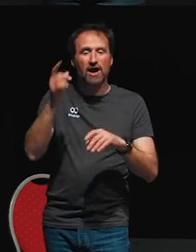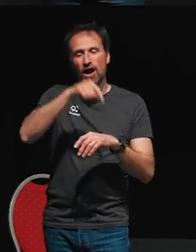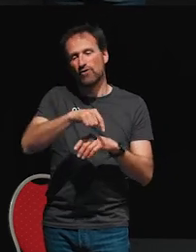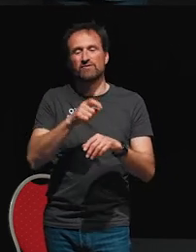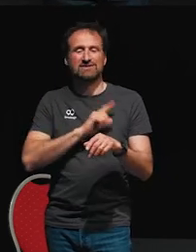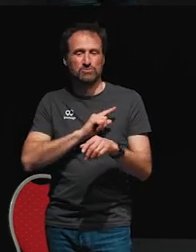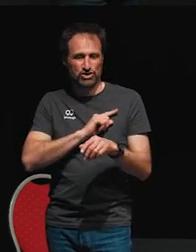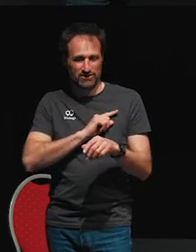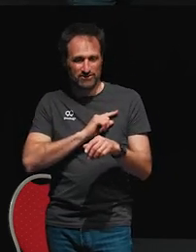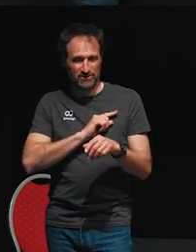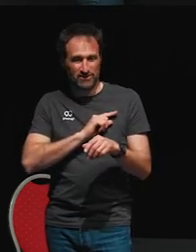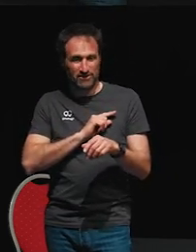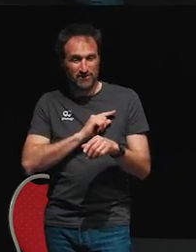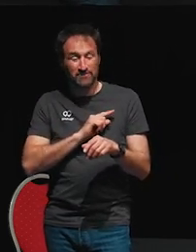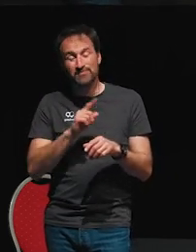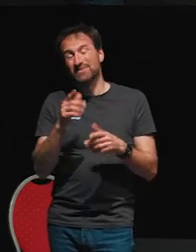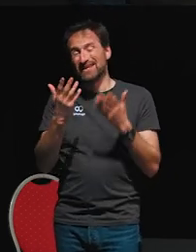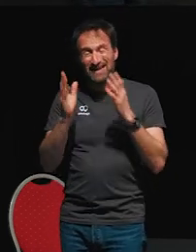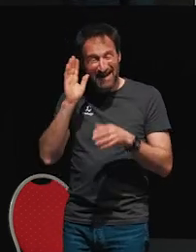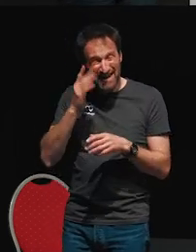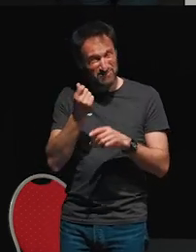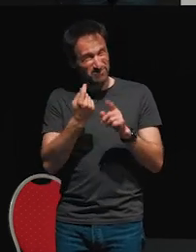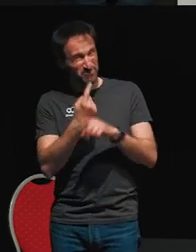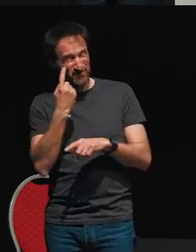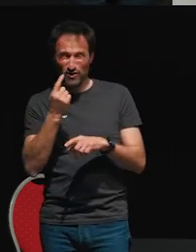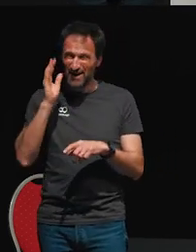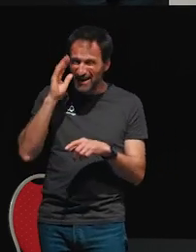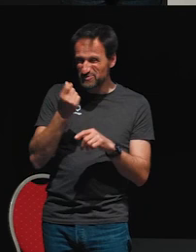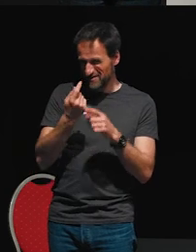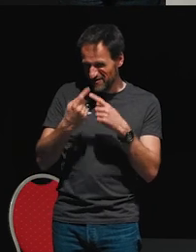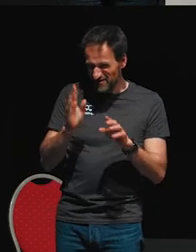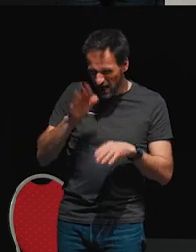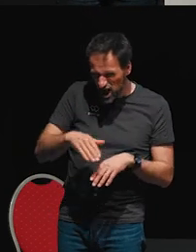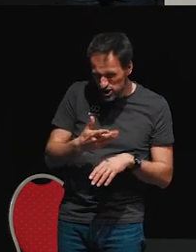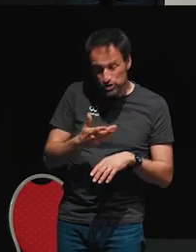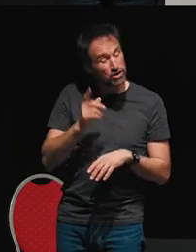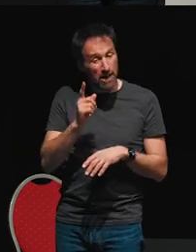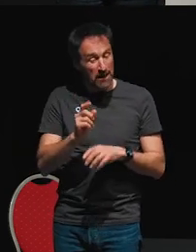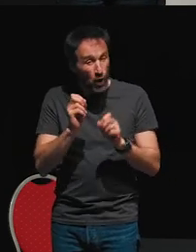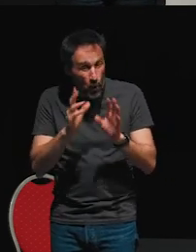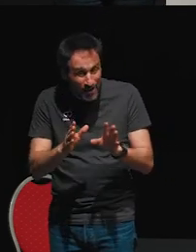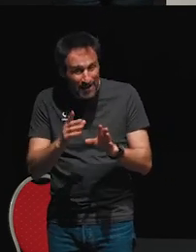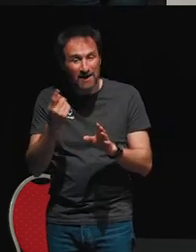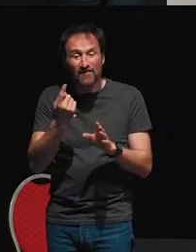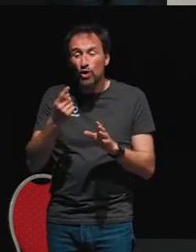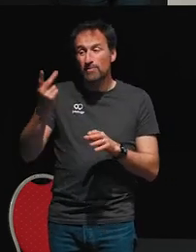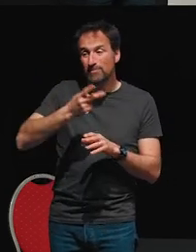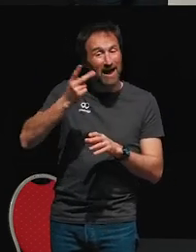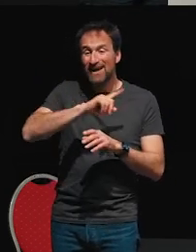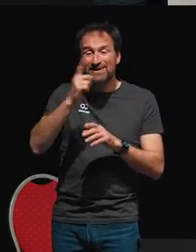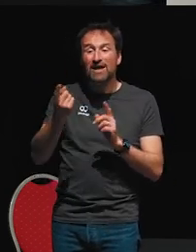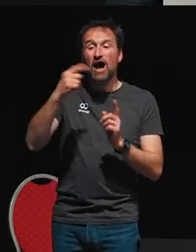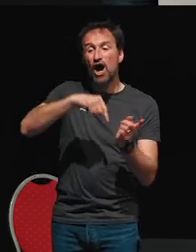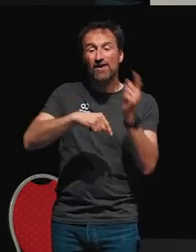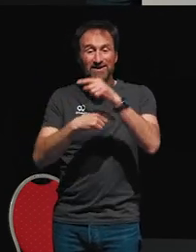wrong, but actually it's okay because they're not going to depend on each other at the same time. And